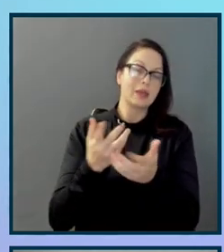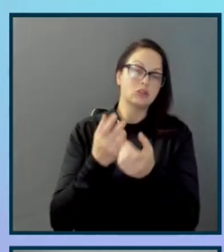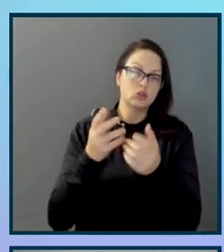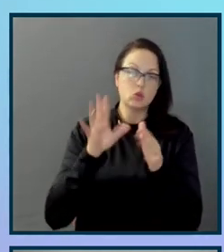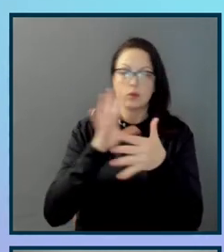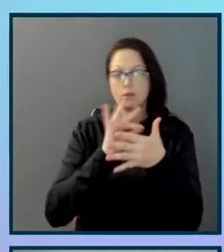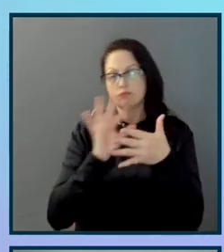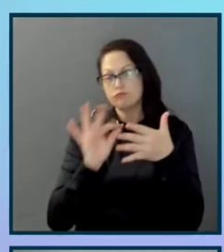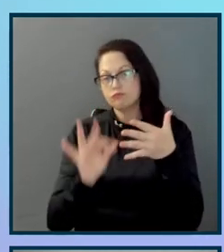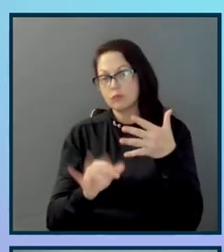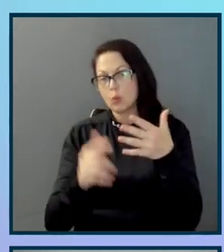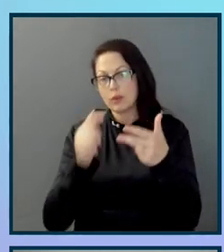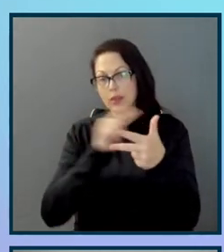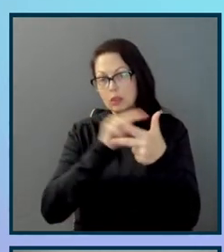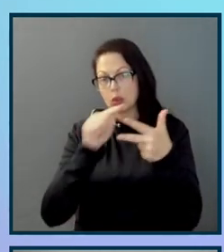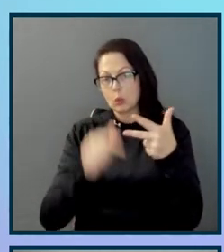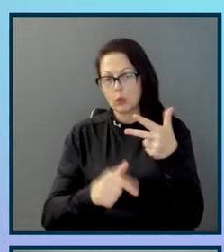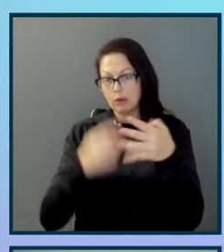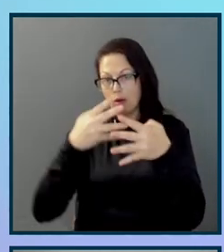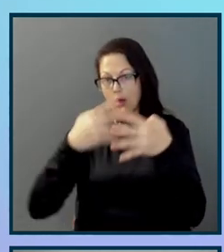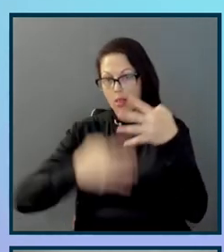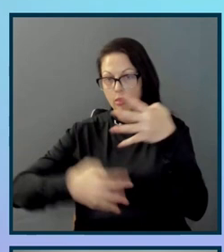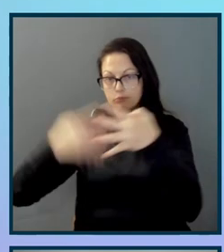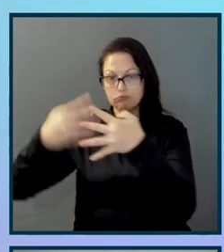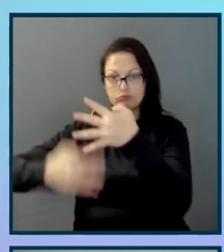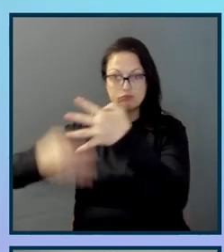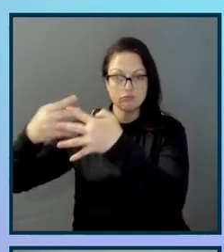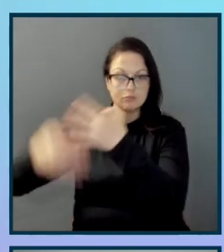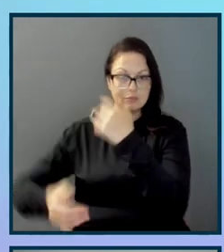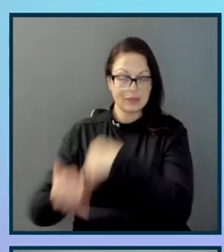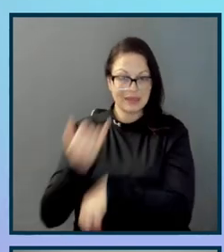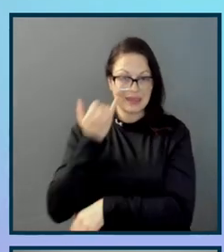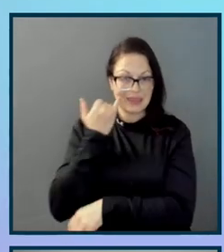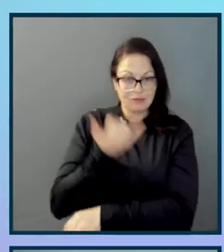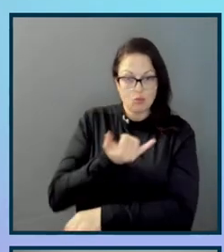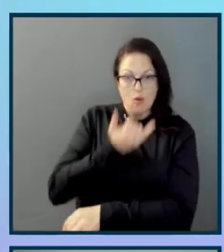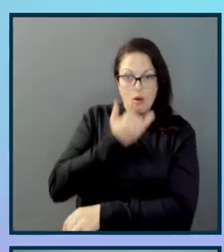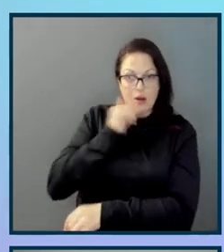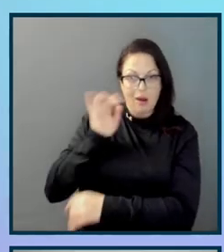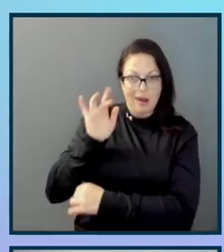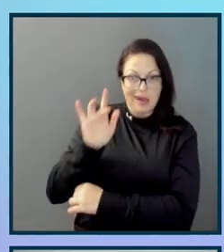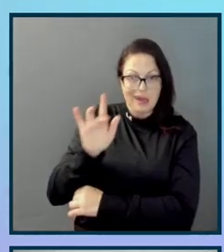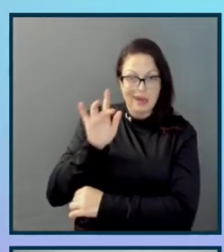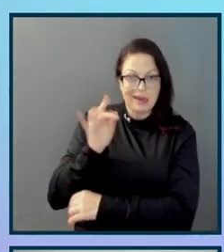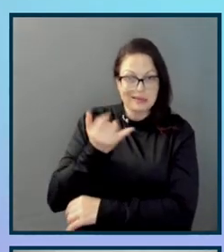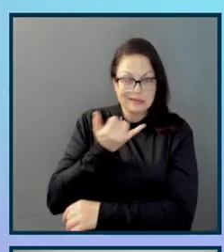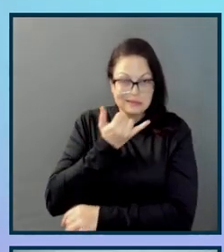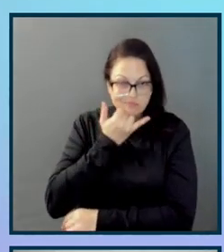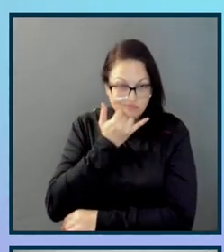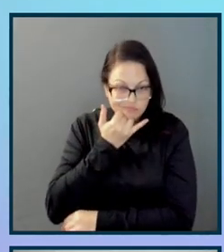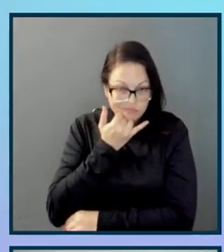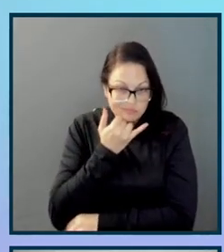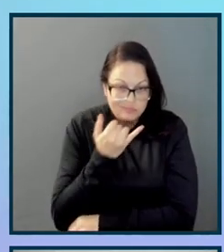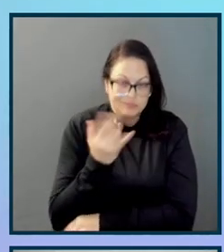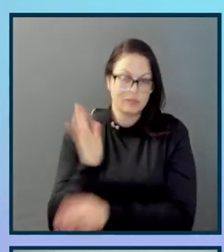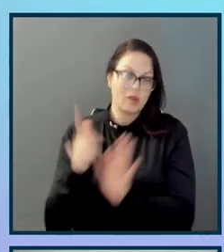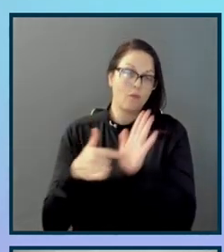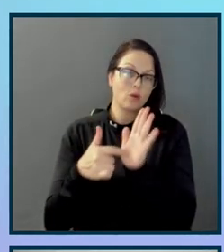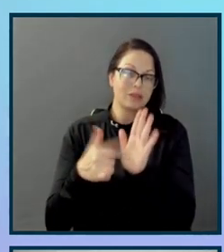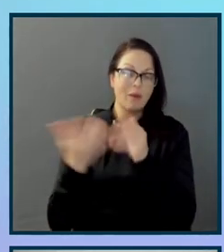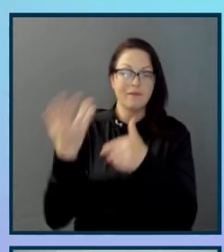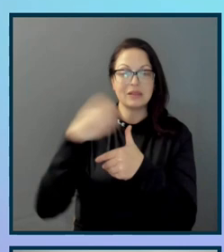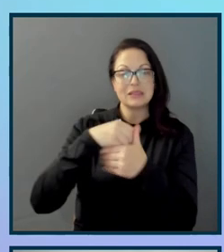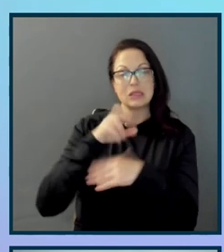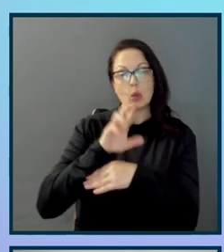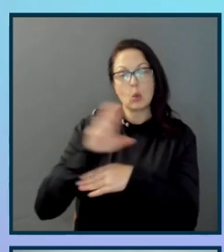the three columns that you can see. If you make the wrong move, the item that you're trying to get to, for example, it's in that right hand